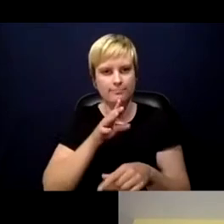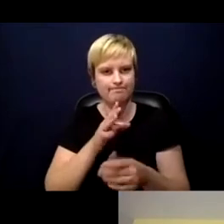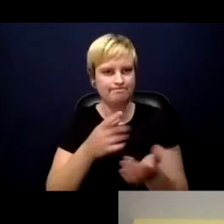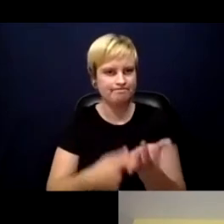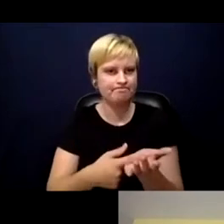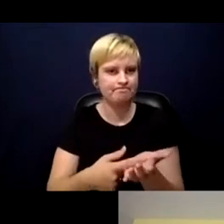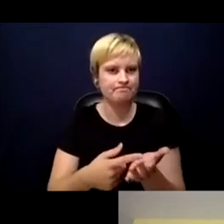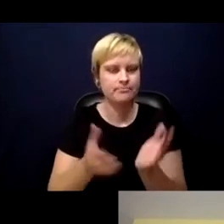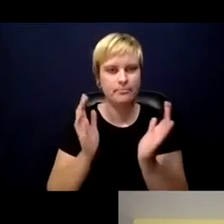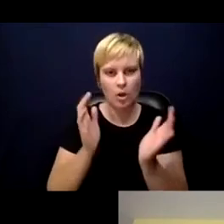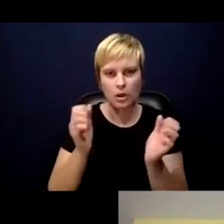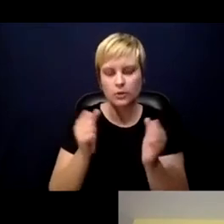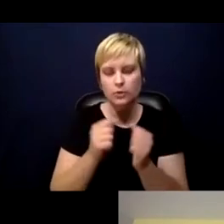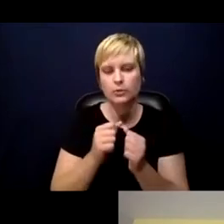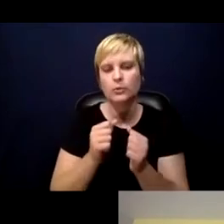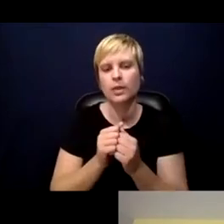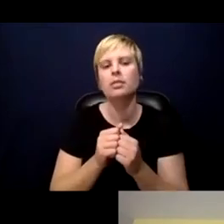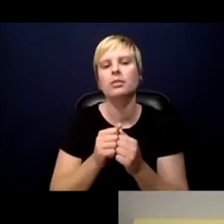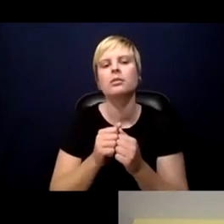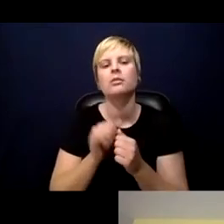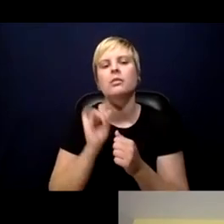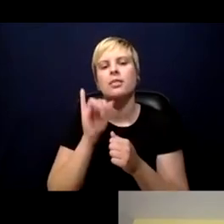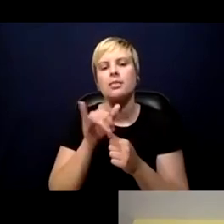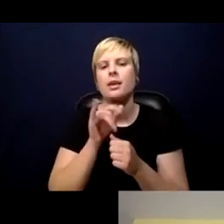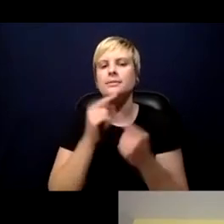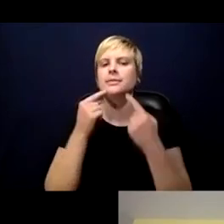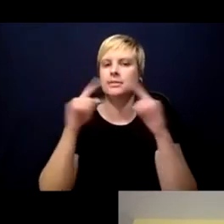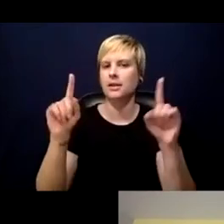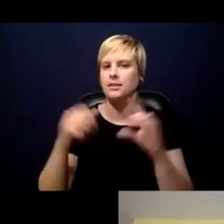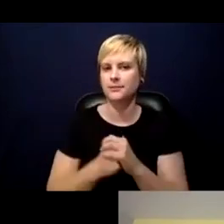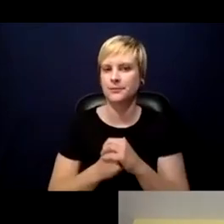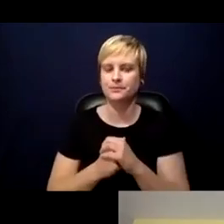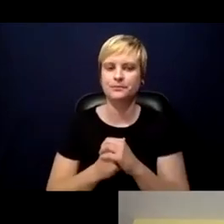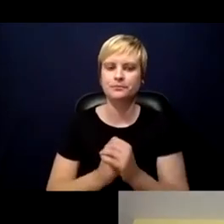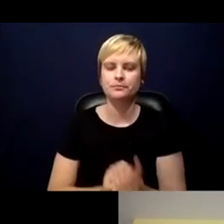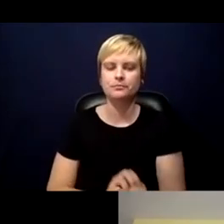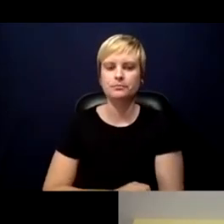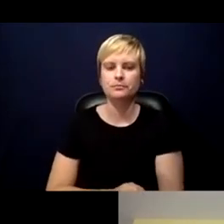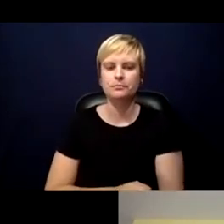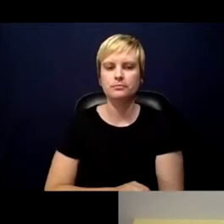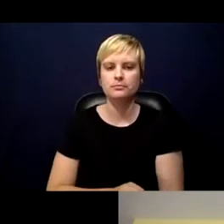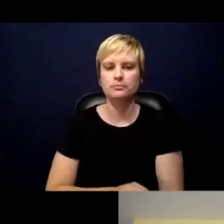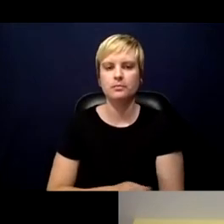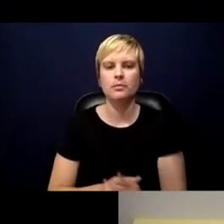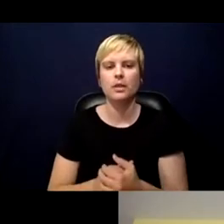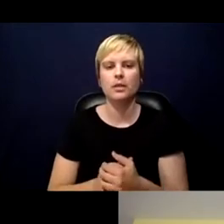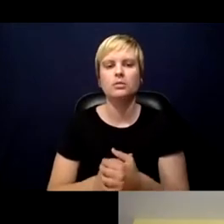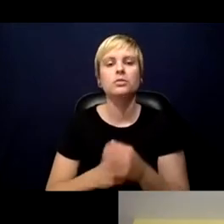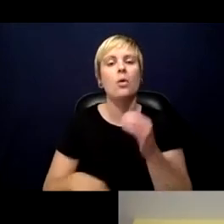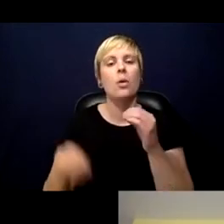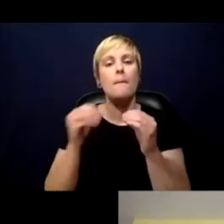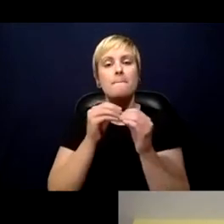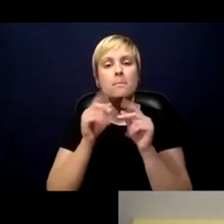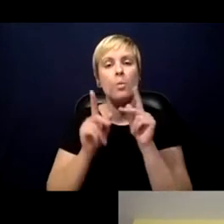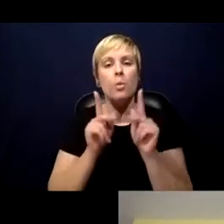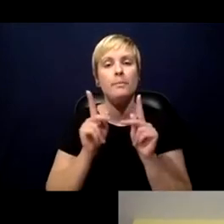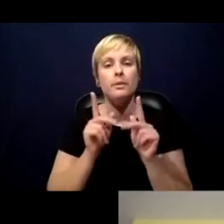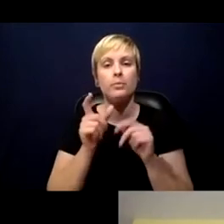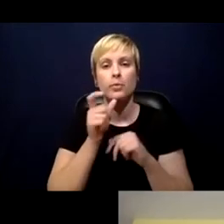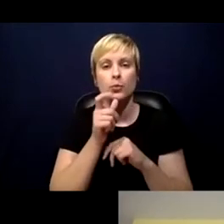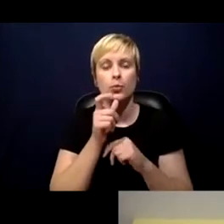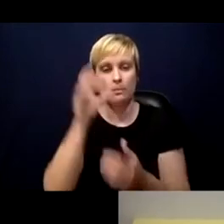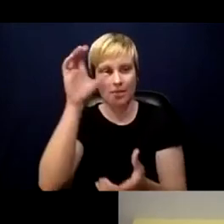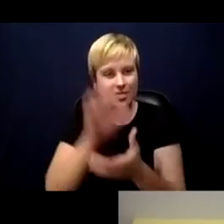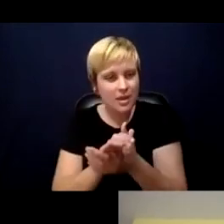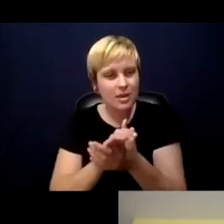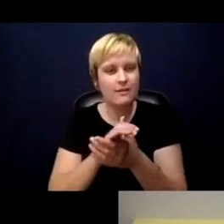Um, that I think is, is going to be successful. So the, um, the, the more people who believe in